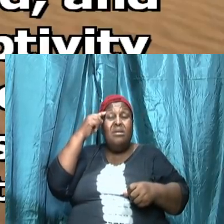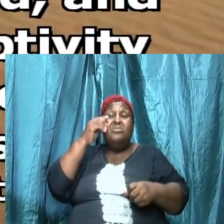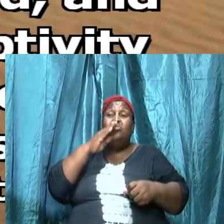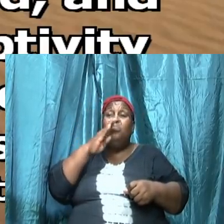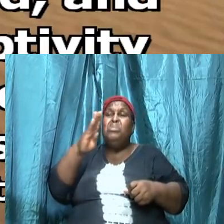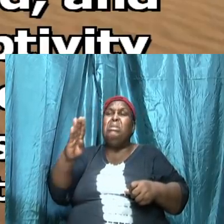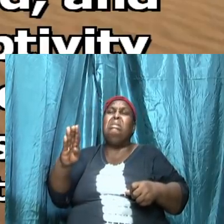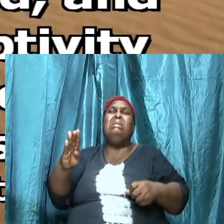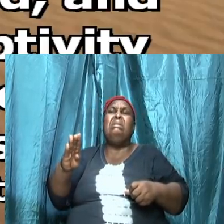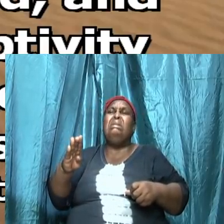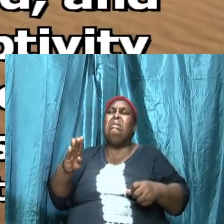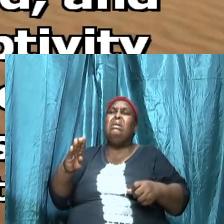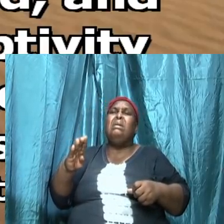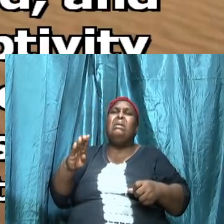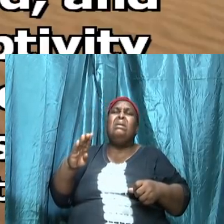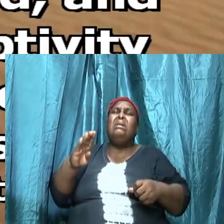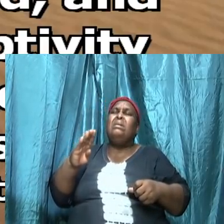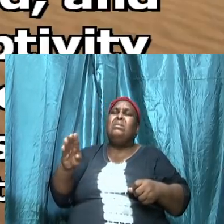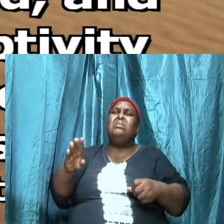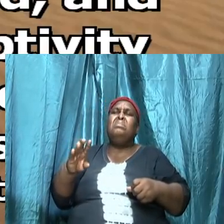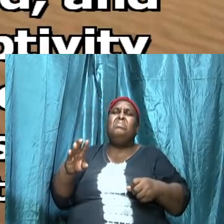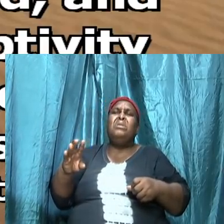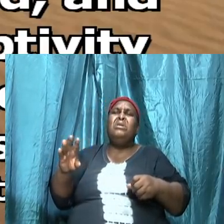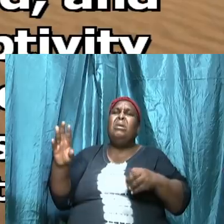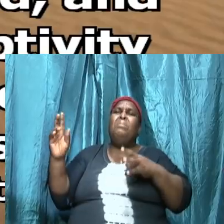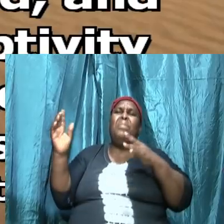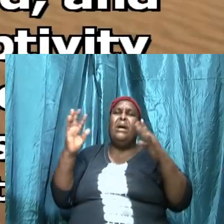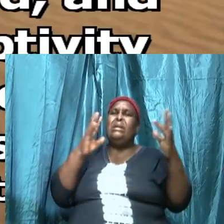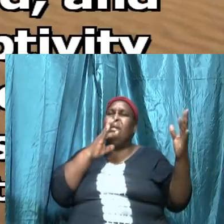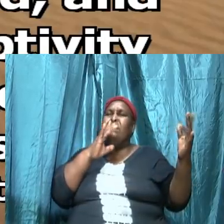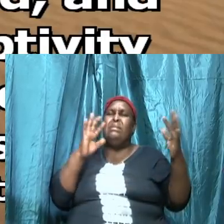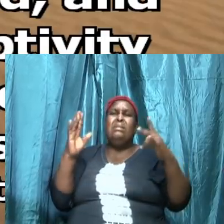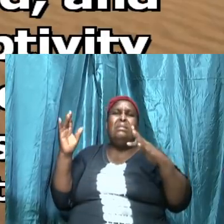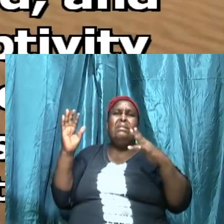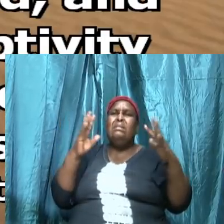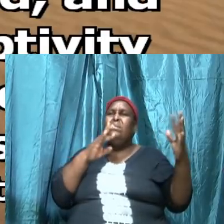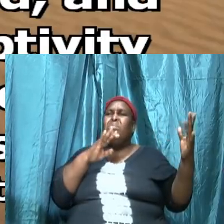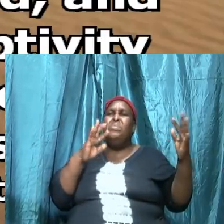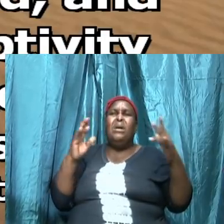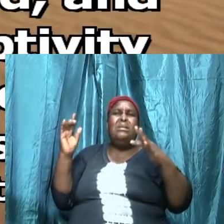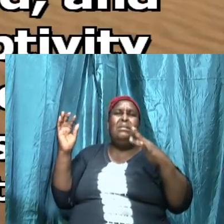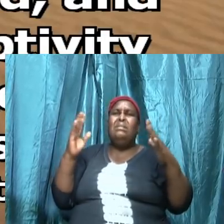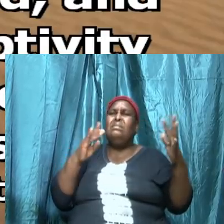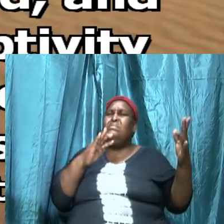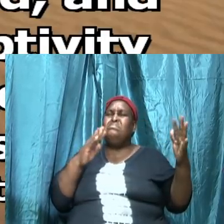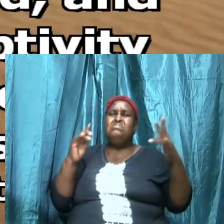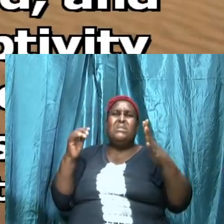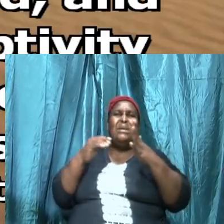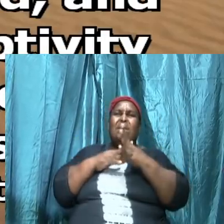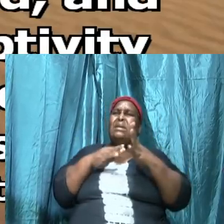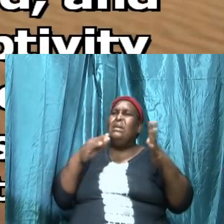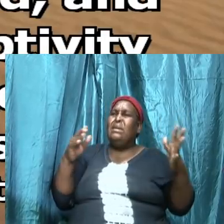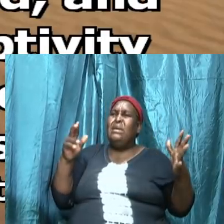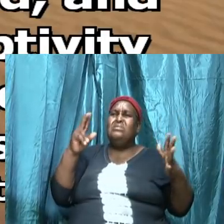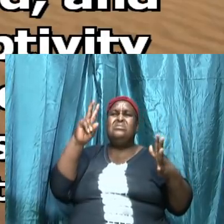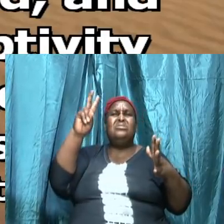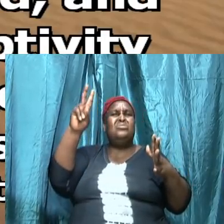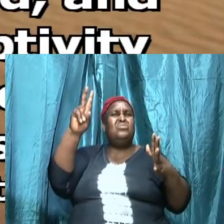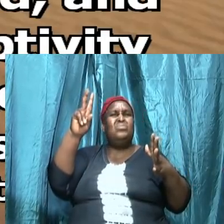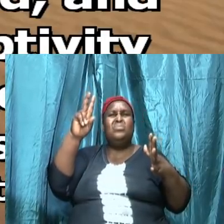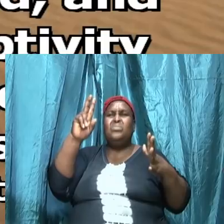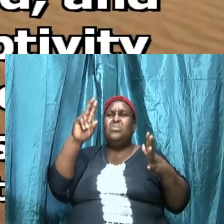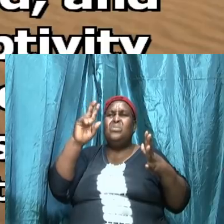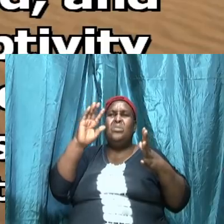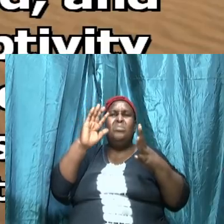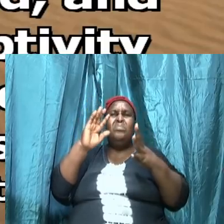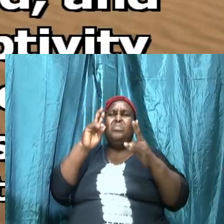and wife and brothers and sisters it is all happening in the mind because the seed was planted in the mind first and we did not